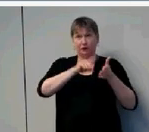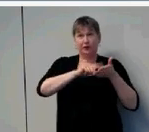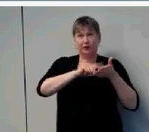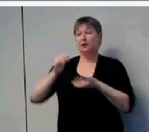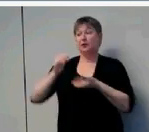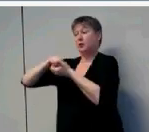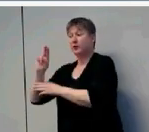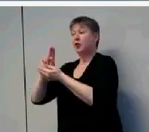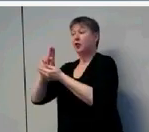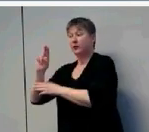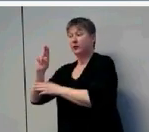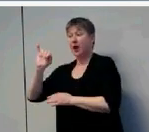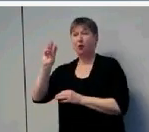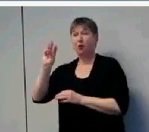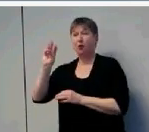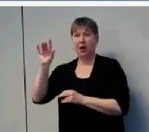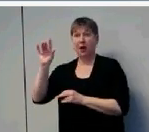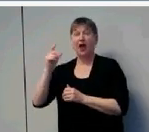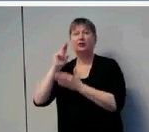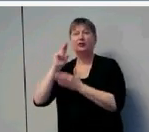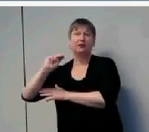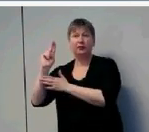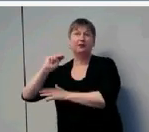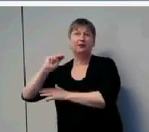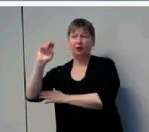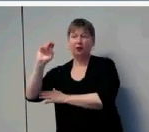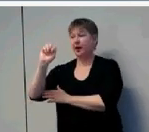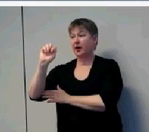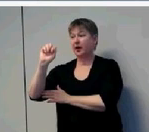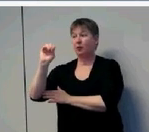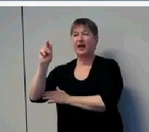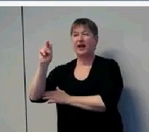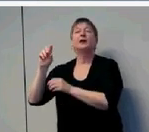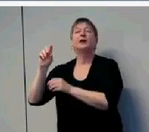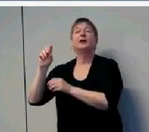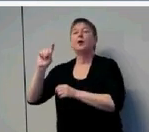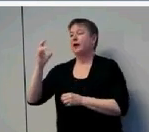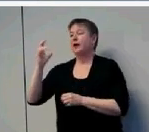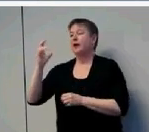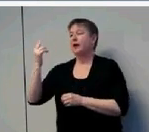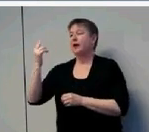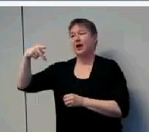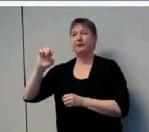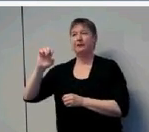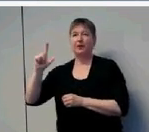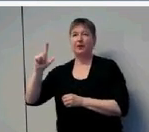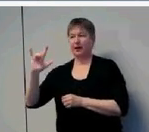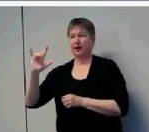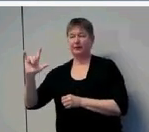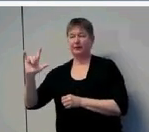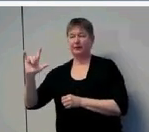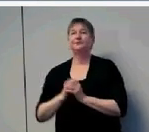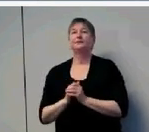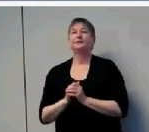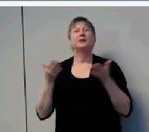and the University of North Carolina at Chapel Hill. Now, it's difficult to talk about hard of hearing children